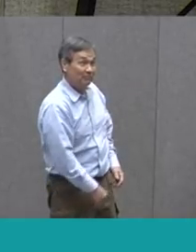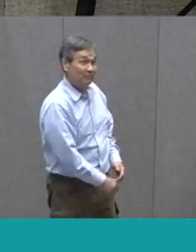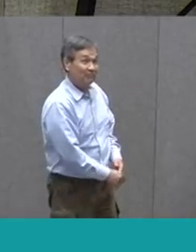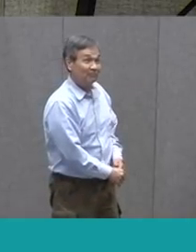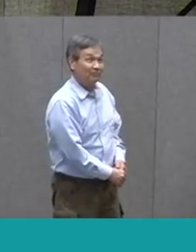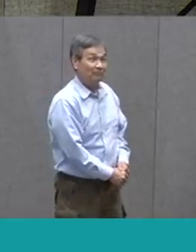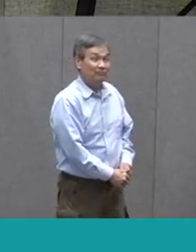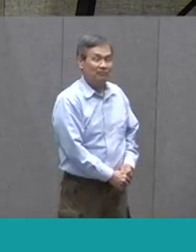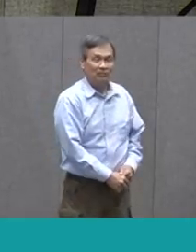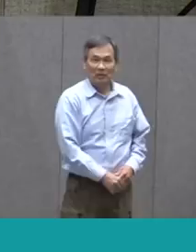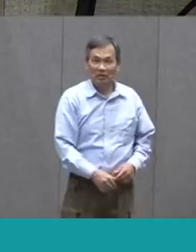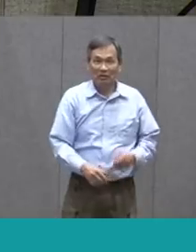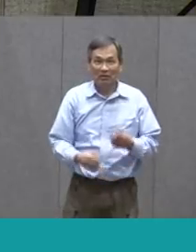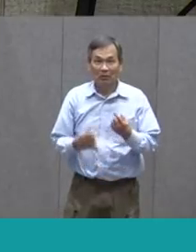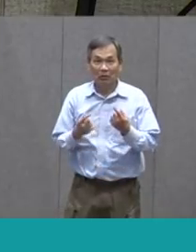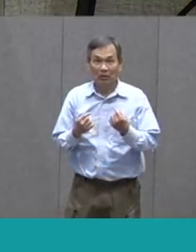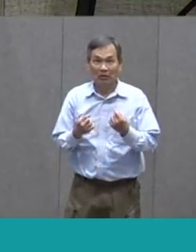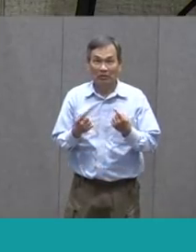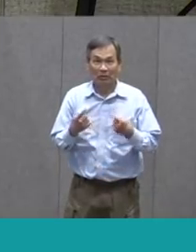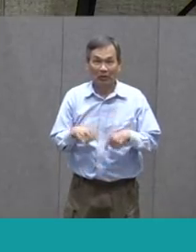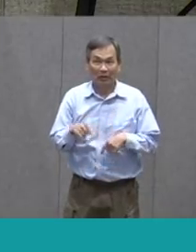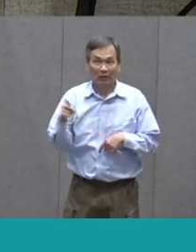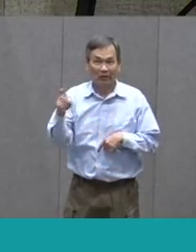What do you think she's going to say?